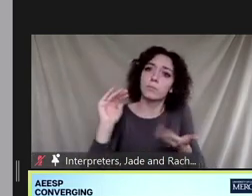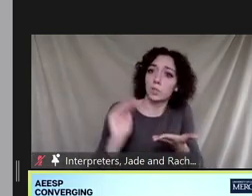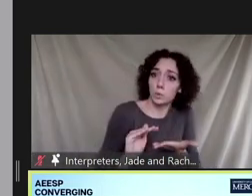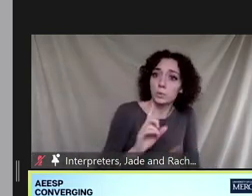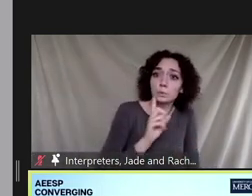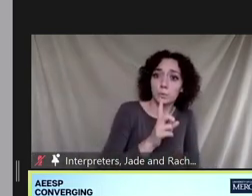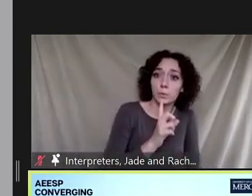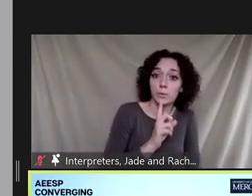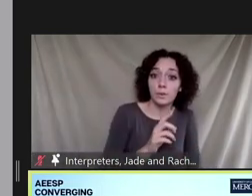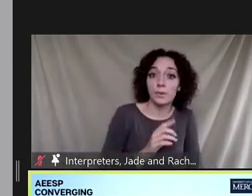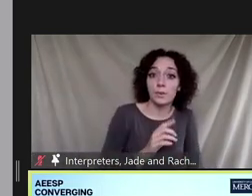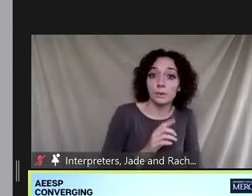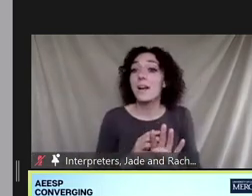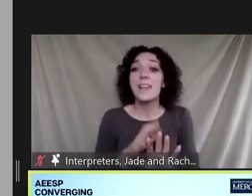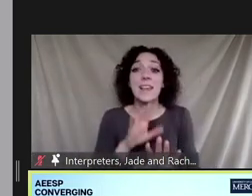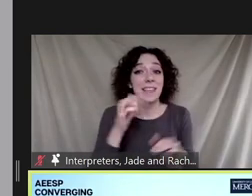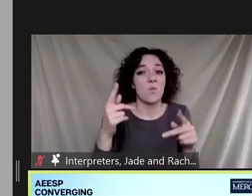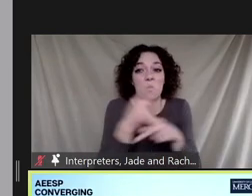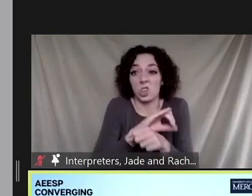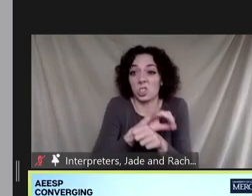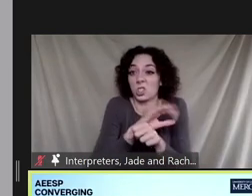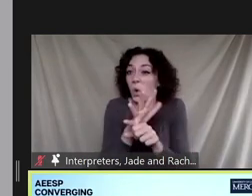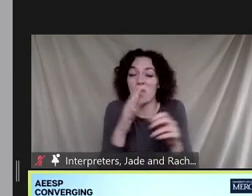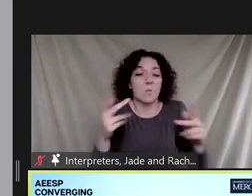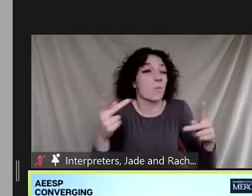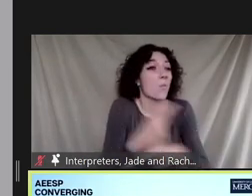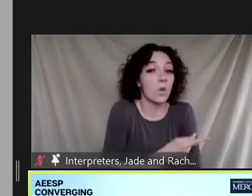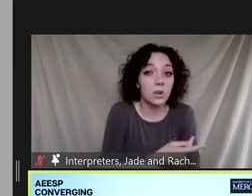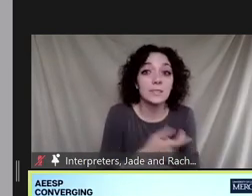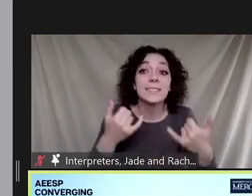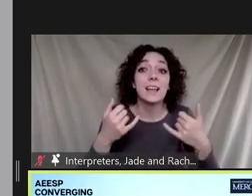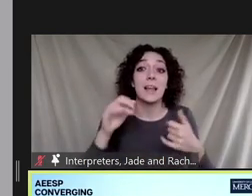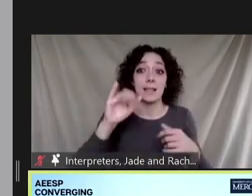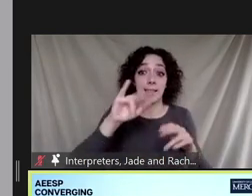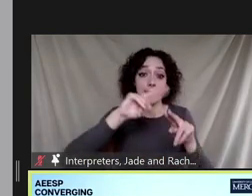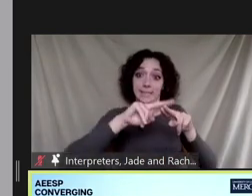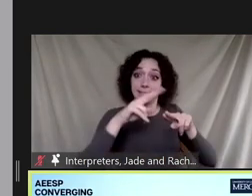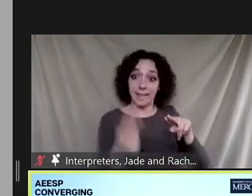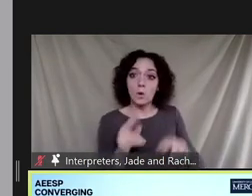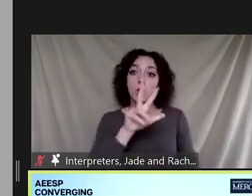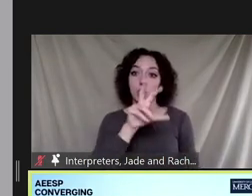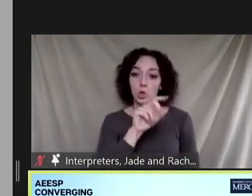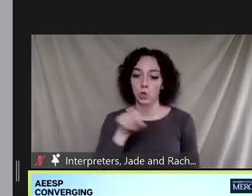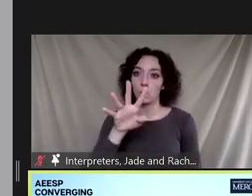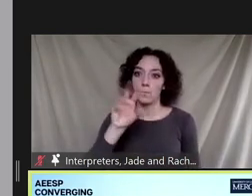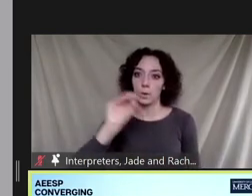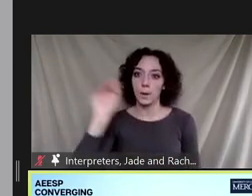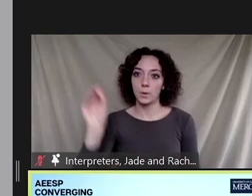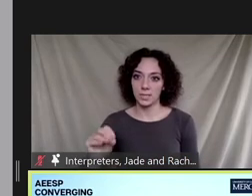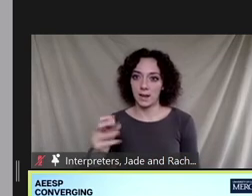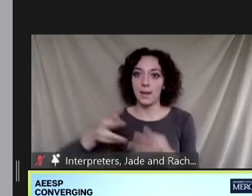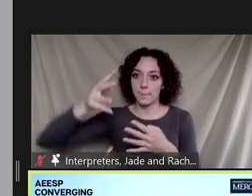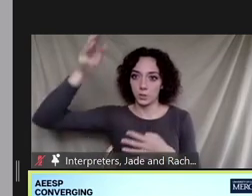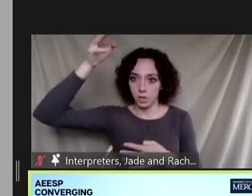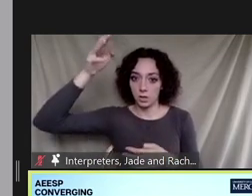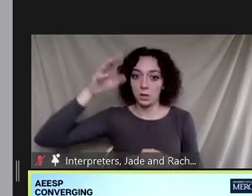under the peak of covet 19 transportation emissions were down by about 30 to 40 percent a pandemic